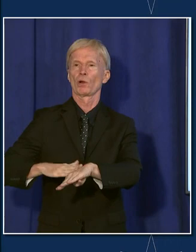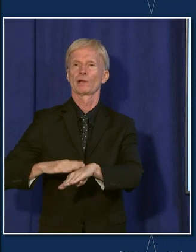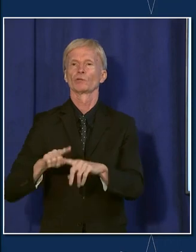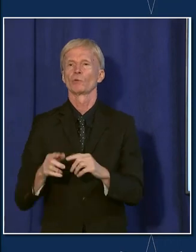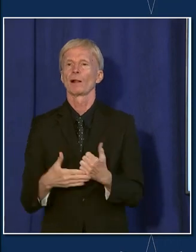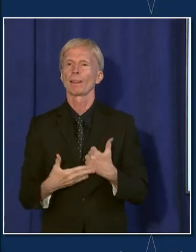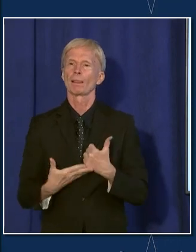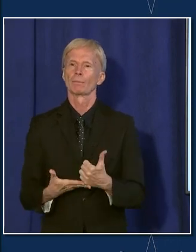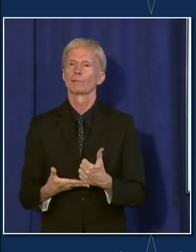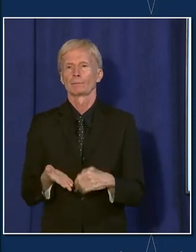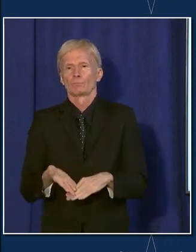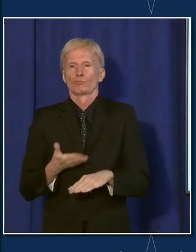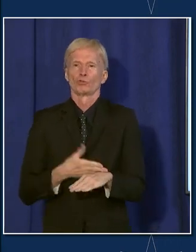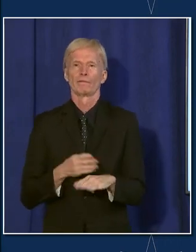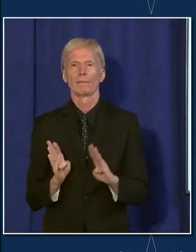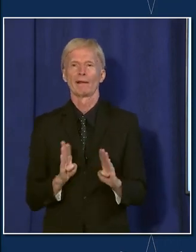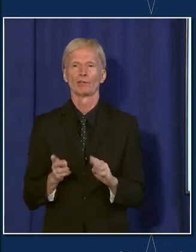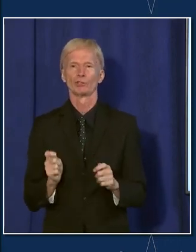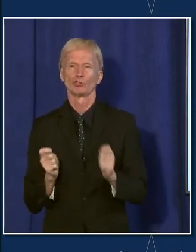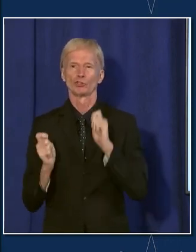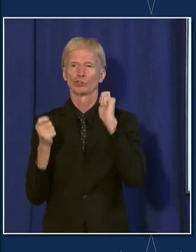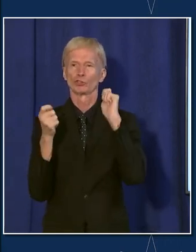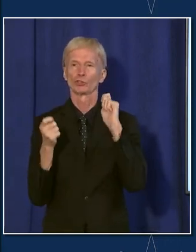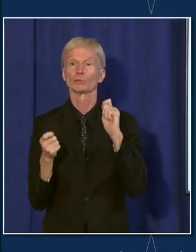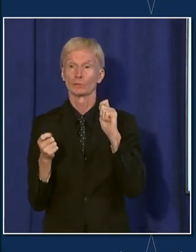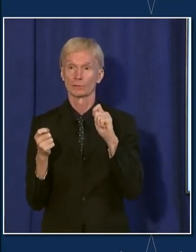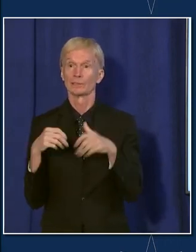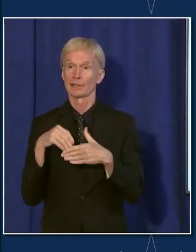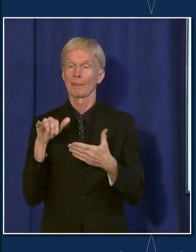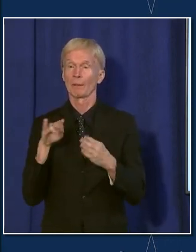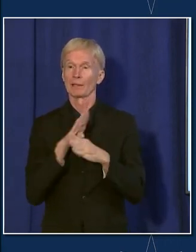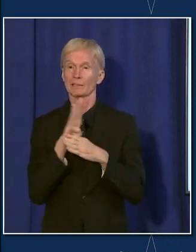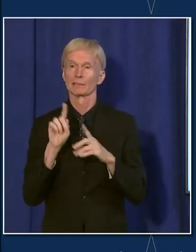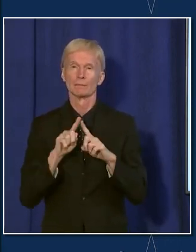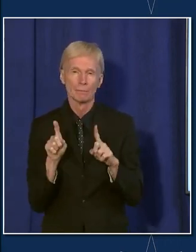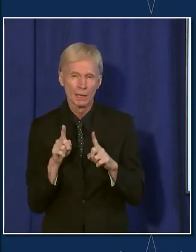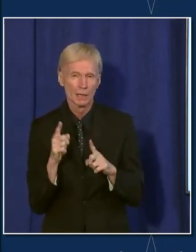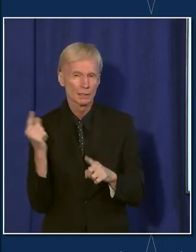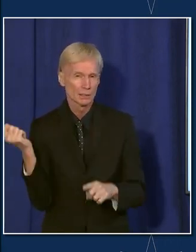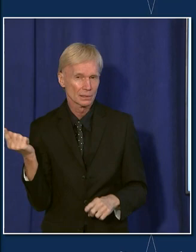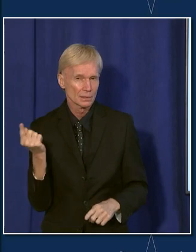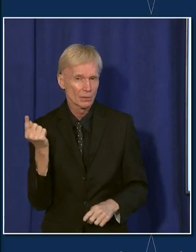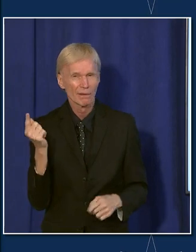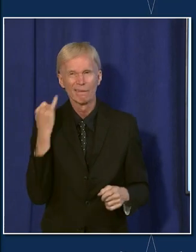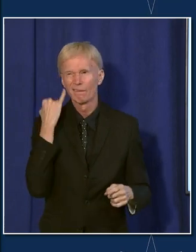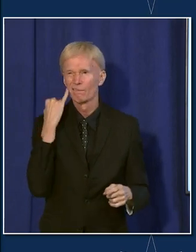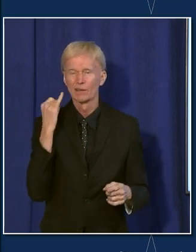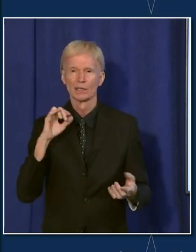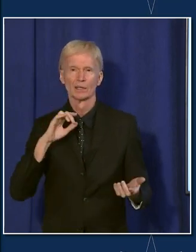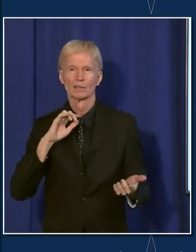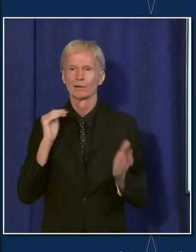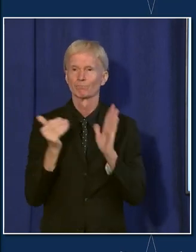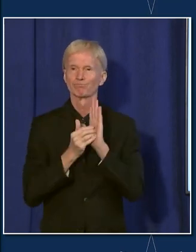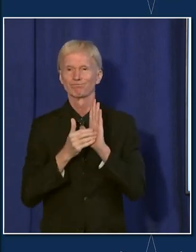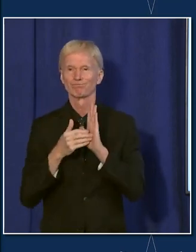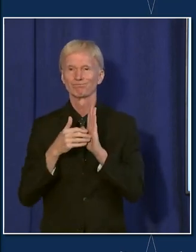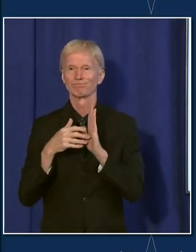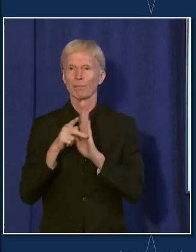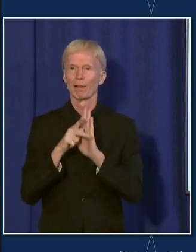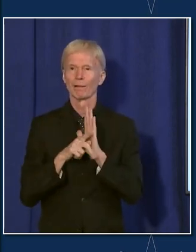behavior inside the business. Obviously, if there's something egregious, there's a big party, no social distancing,